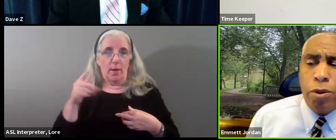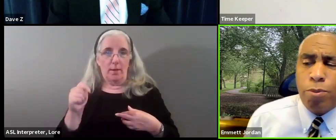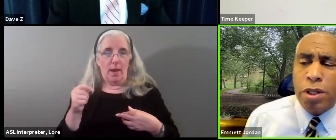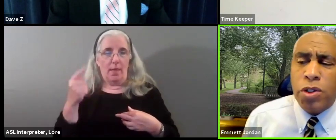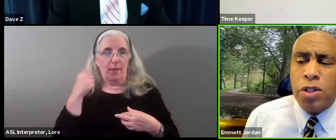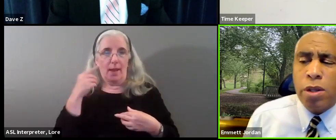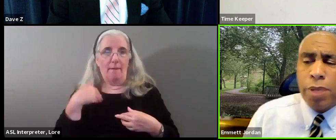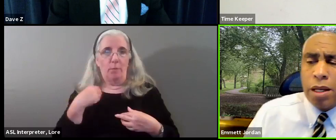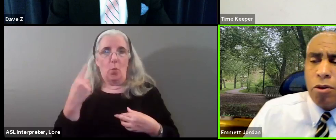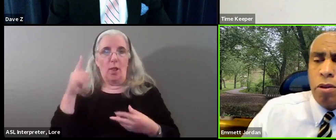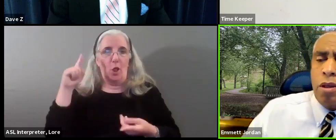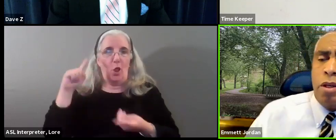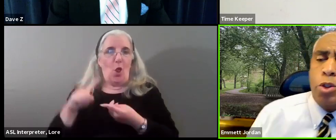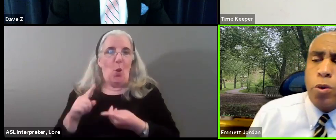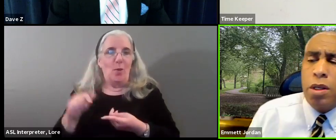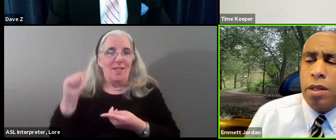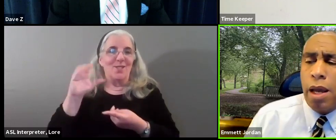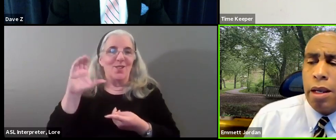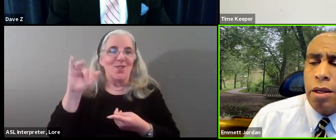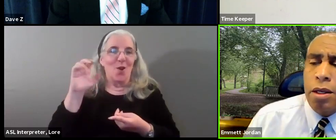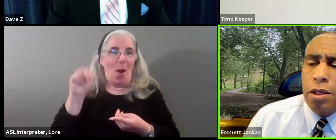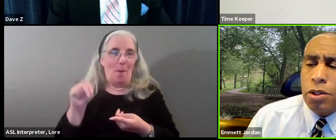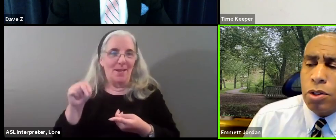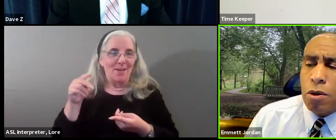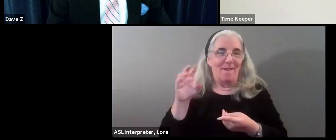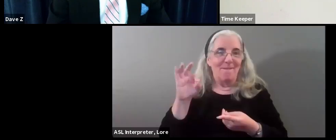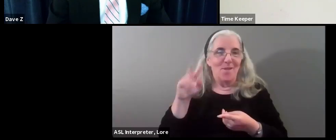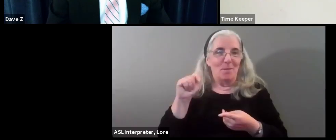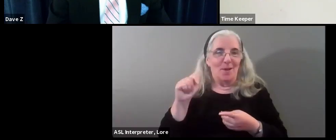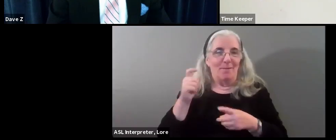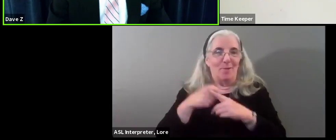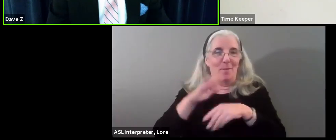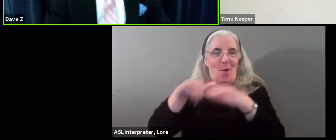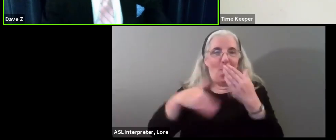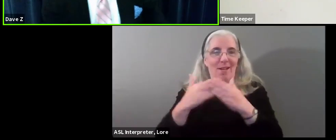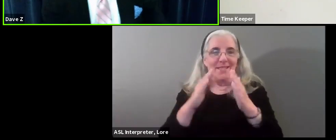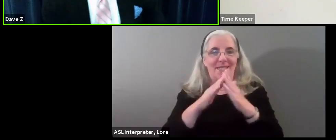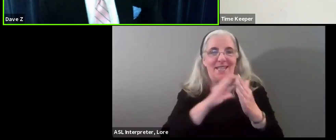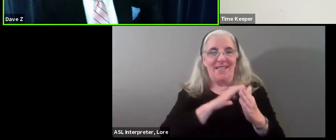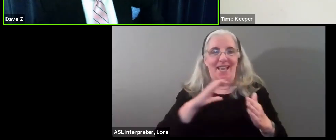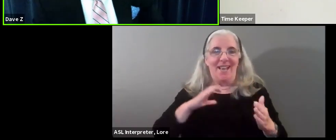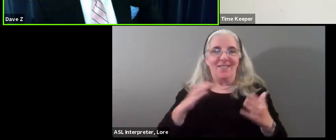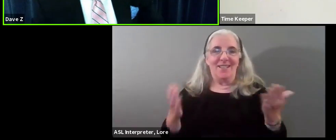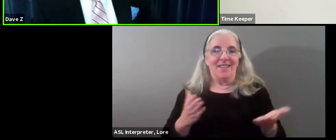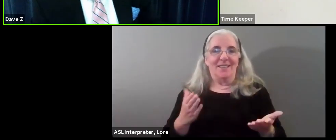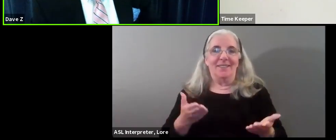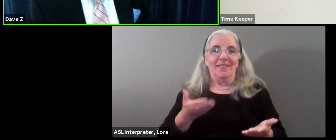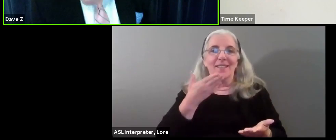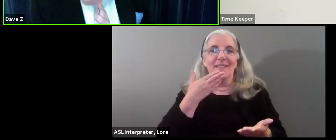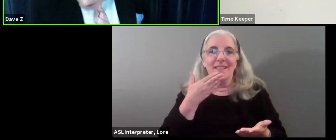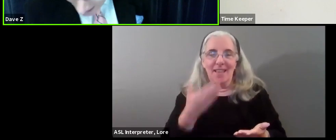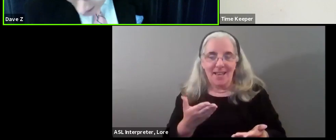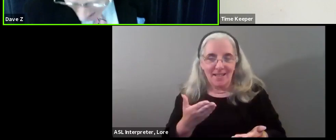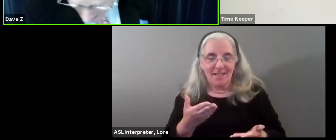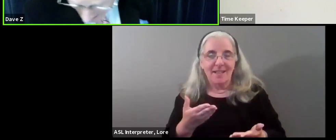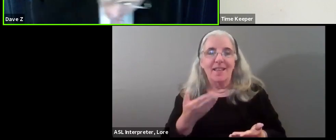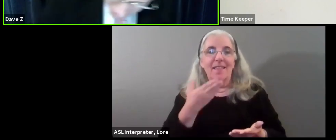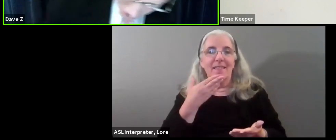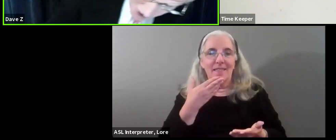carbon footprints of anybody on the screen tonight. Thank you. Thank you, Mr. Gordon. Jordan, for